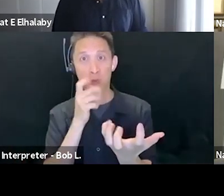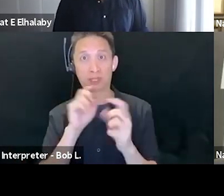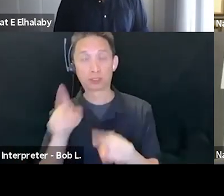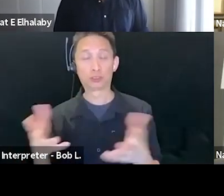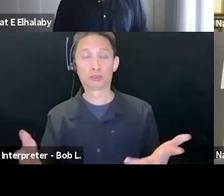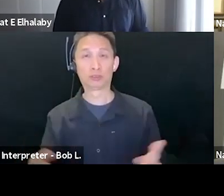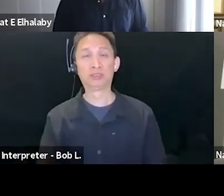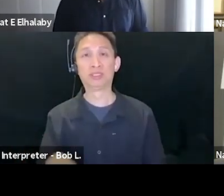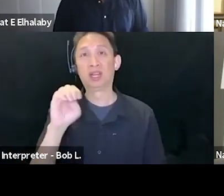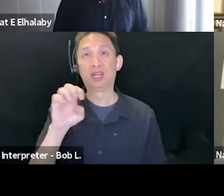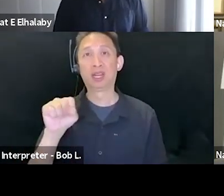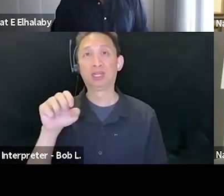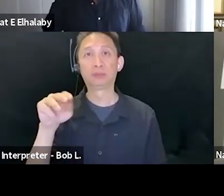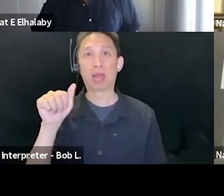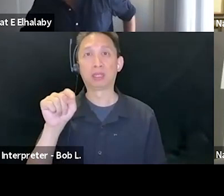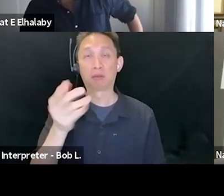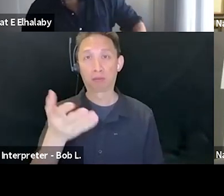Esmat, do you, do you want to take this?